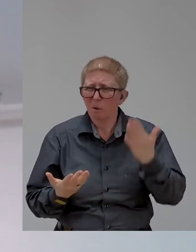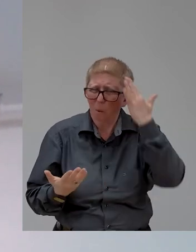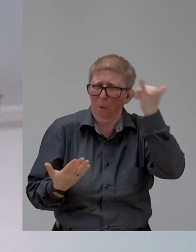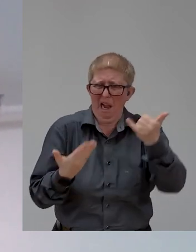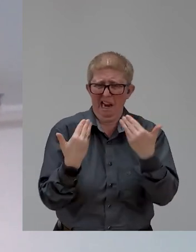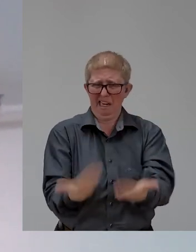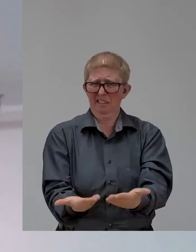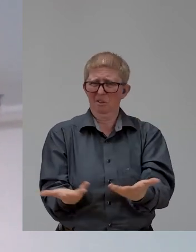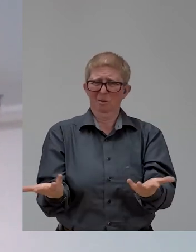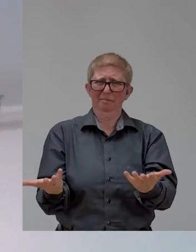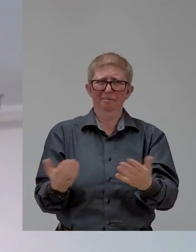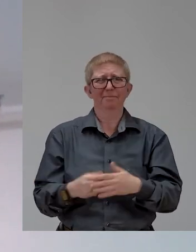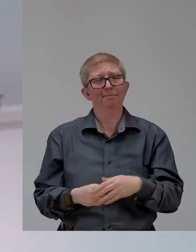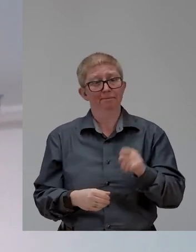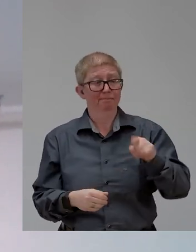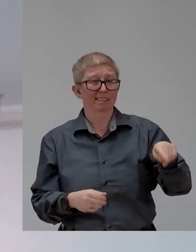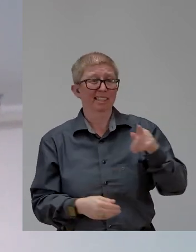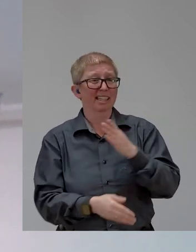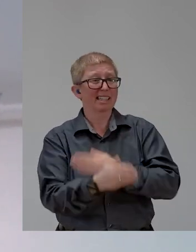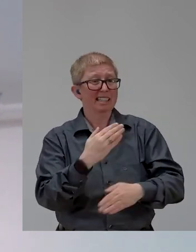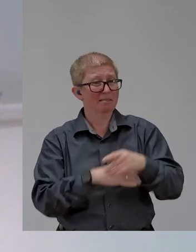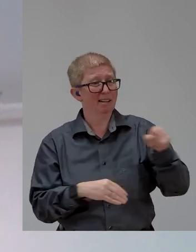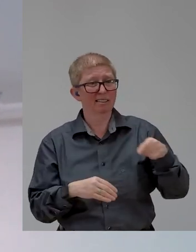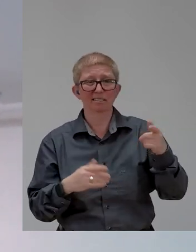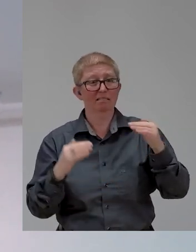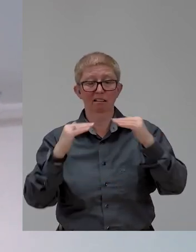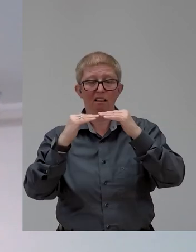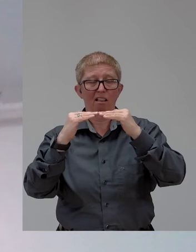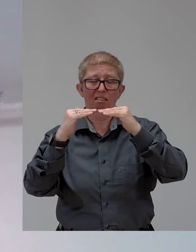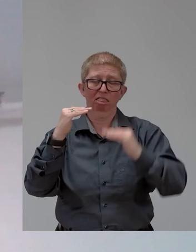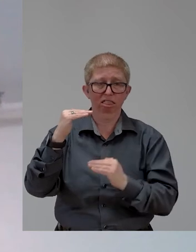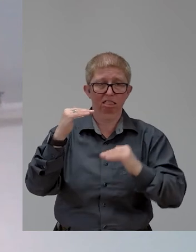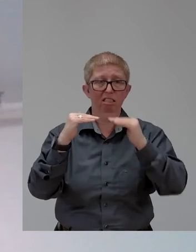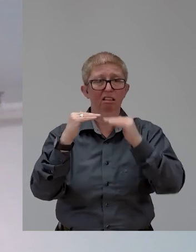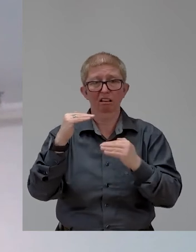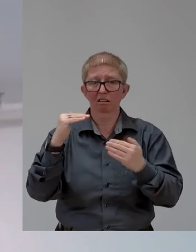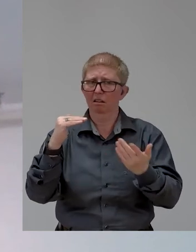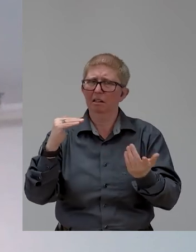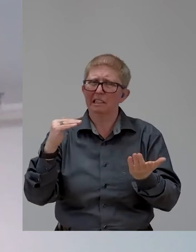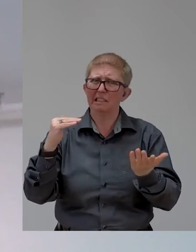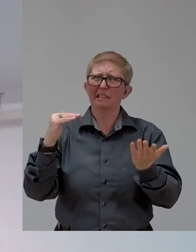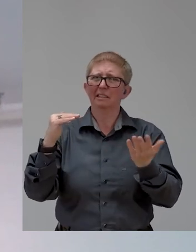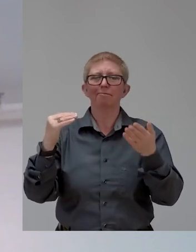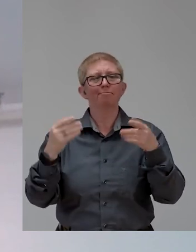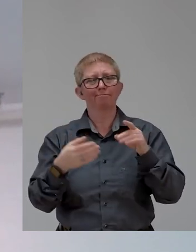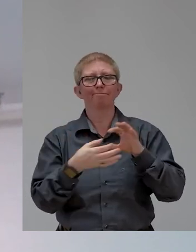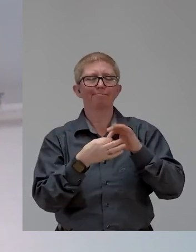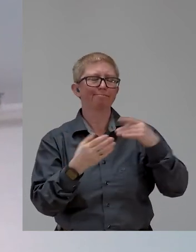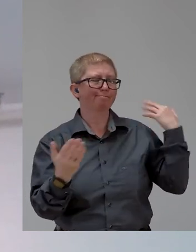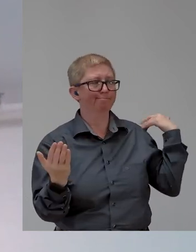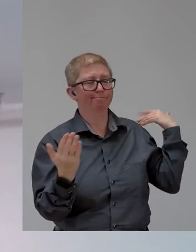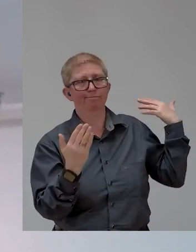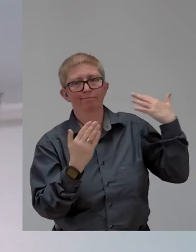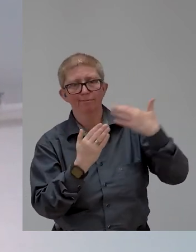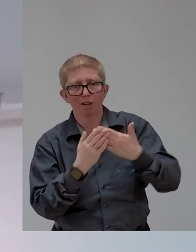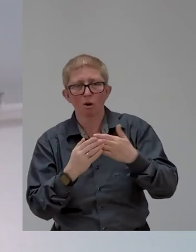And that's a notion that crosses cultures and history. Sadly, it seems to be rather uniform, even if